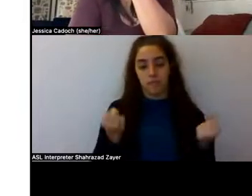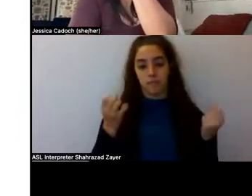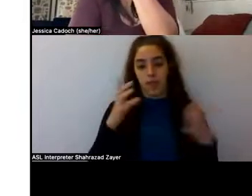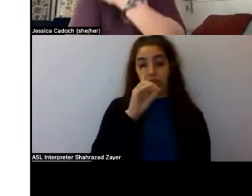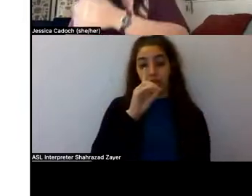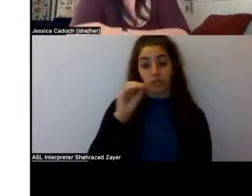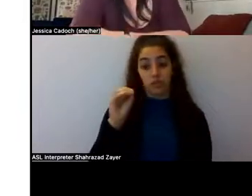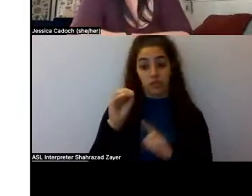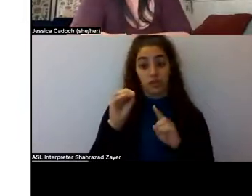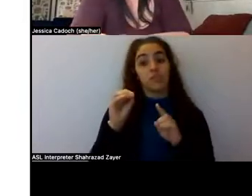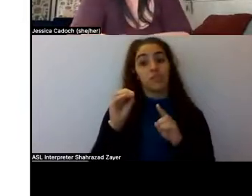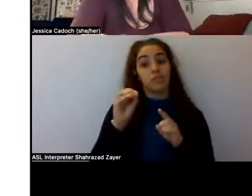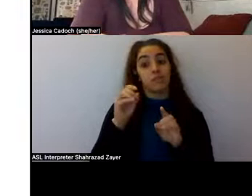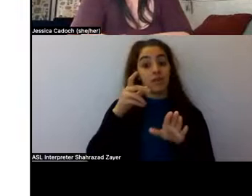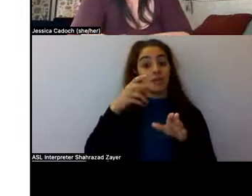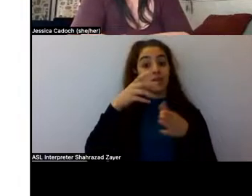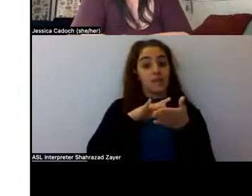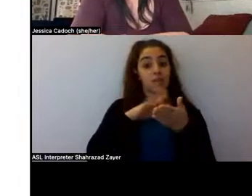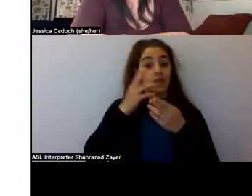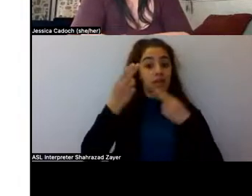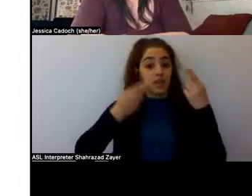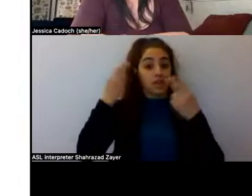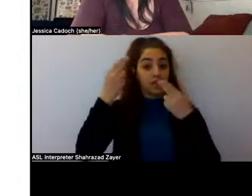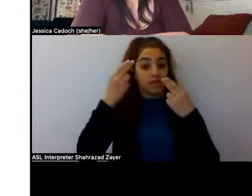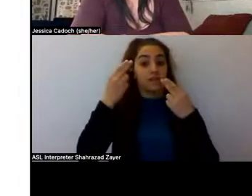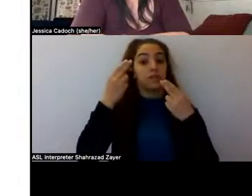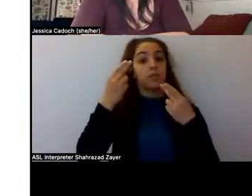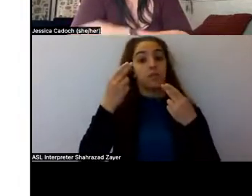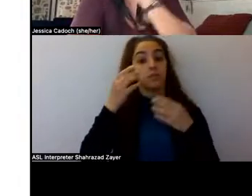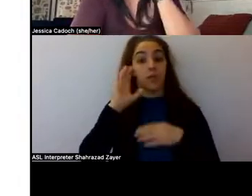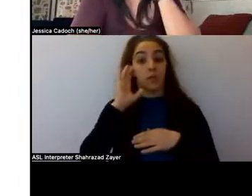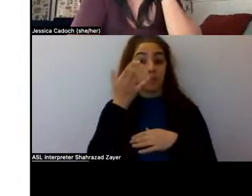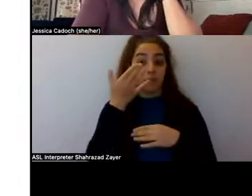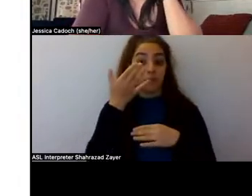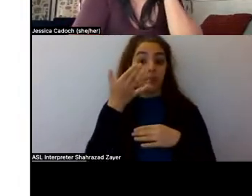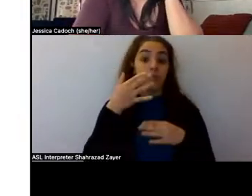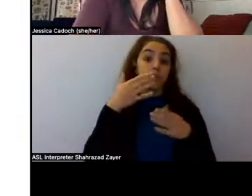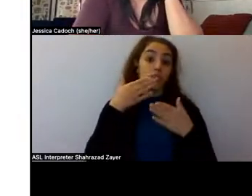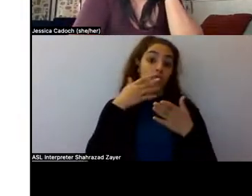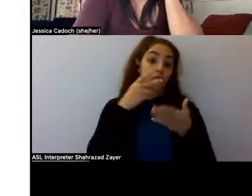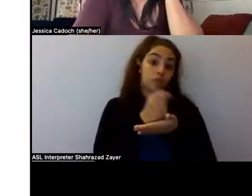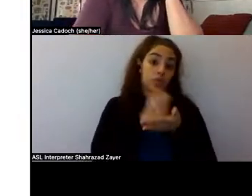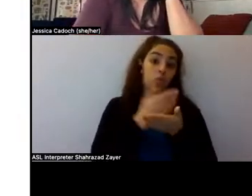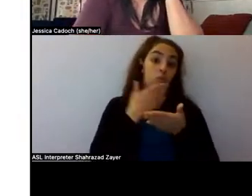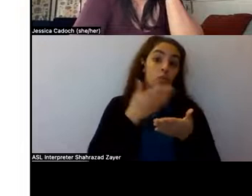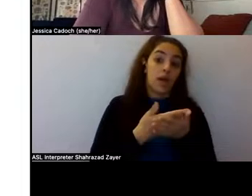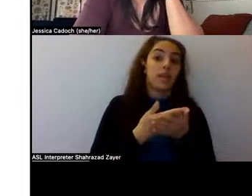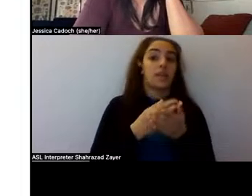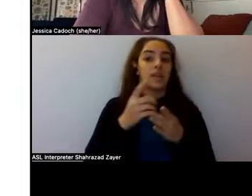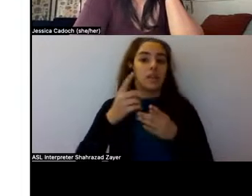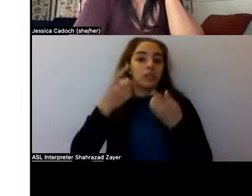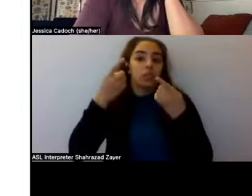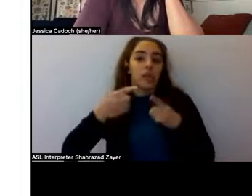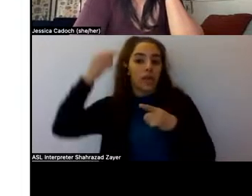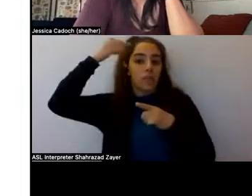appears to treat well are, um, manifestations of a stuck brain, a brain that is locked in, uh,